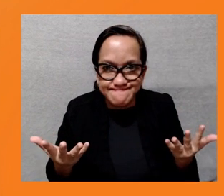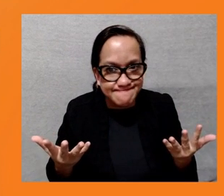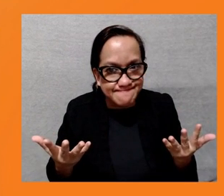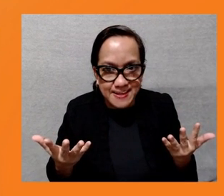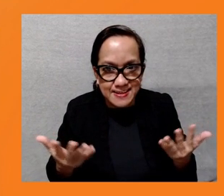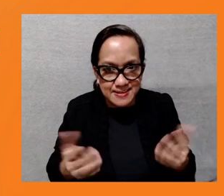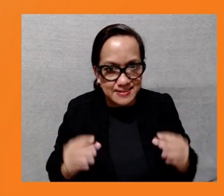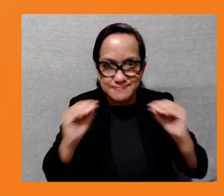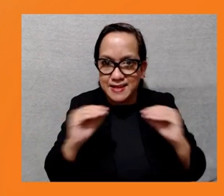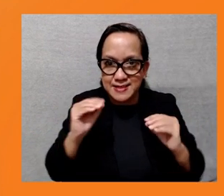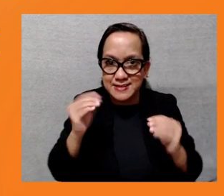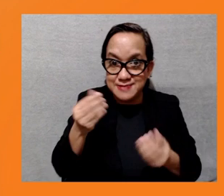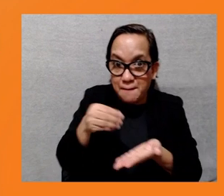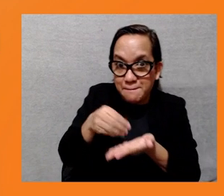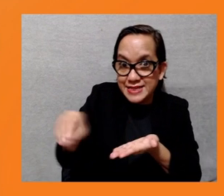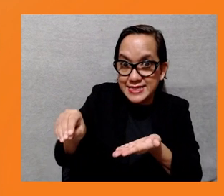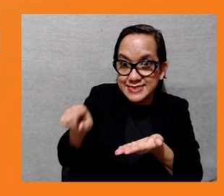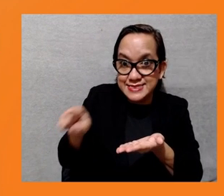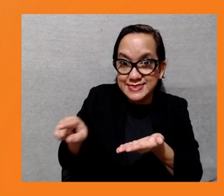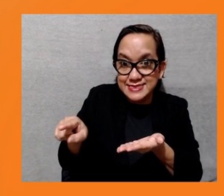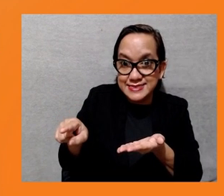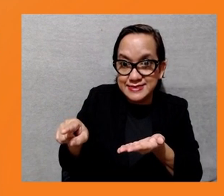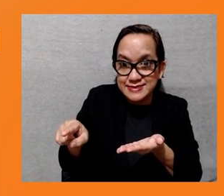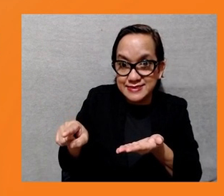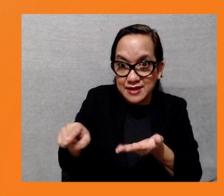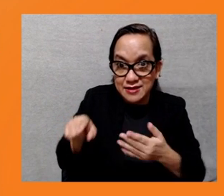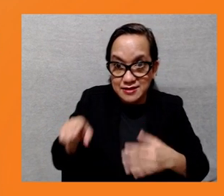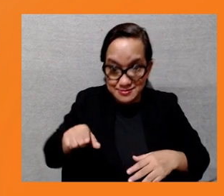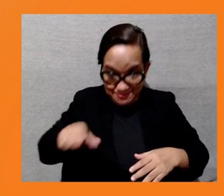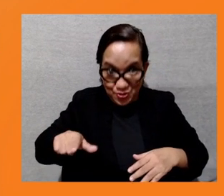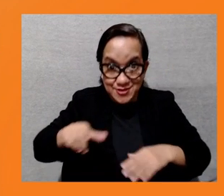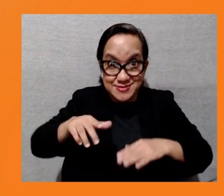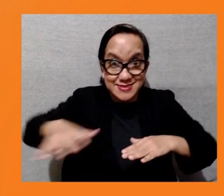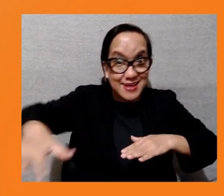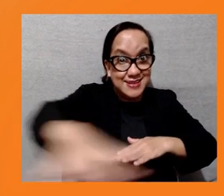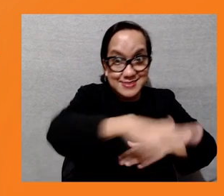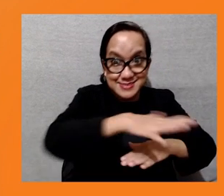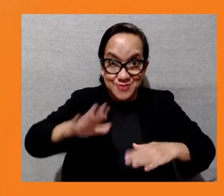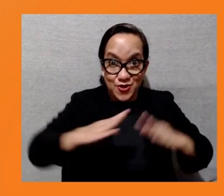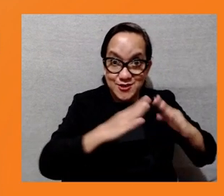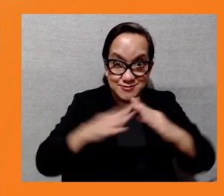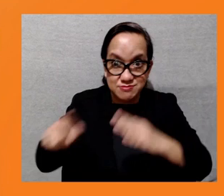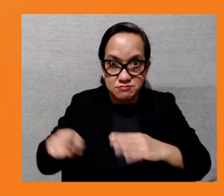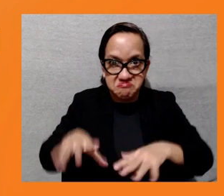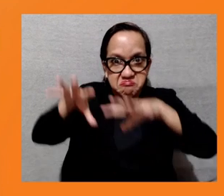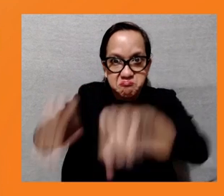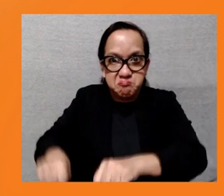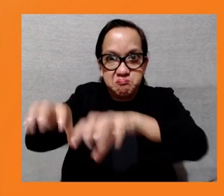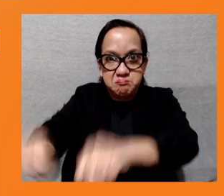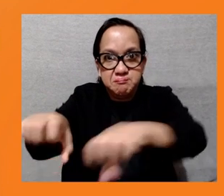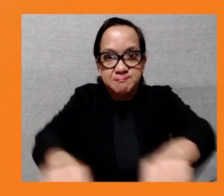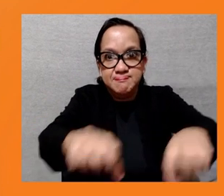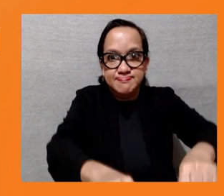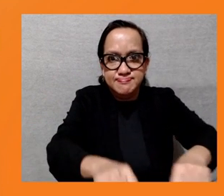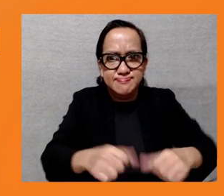has ensured the land acquisition process will maintain the same or better income and livelihood status of affected peoples.